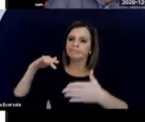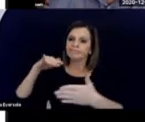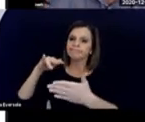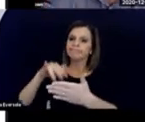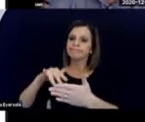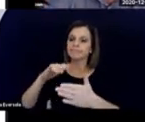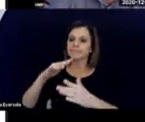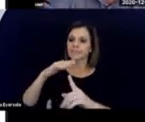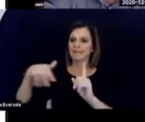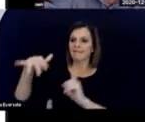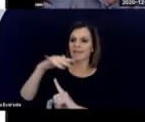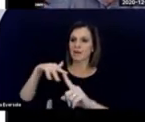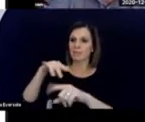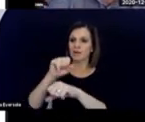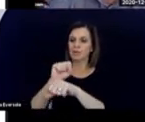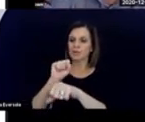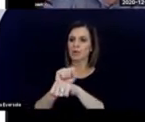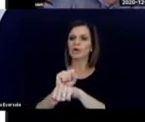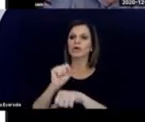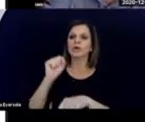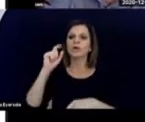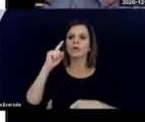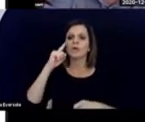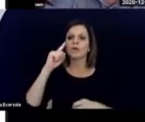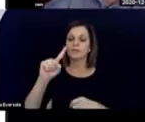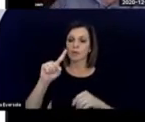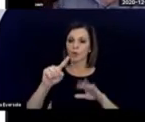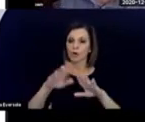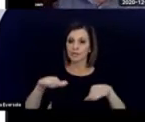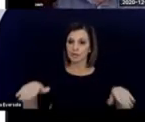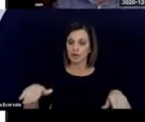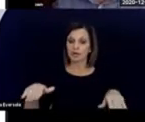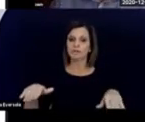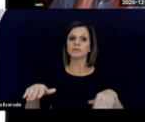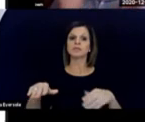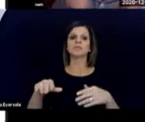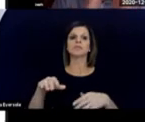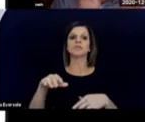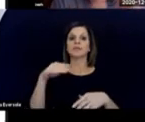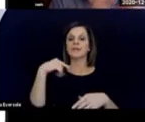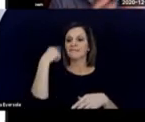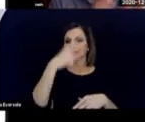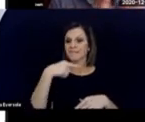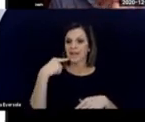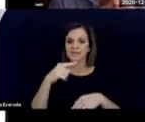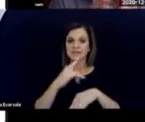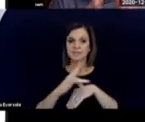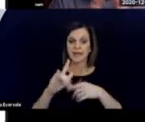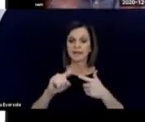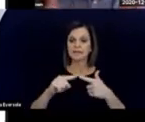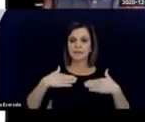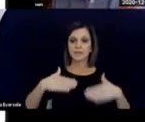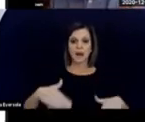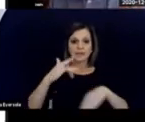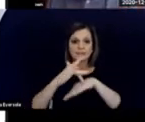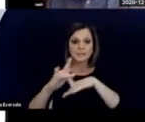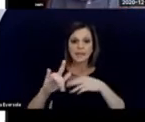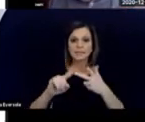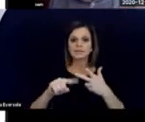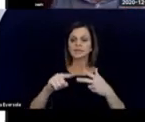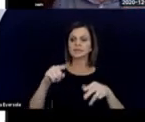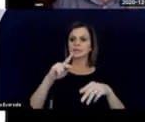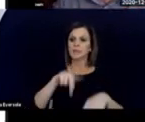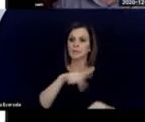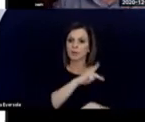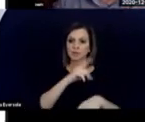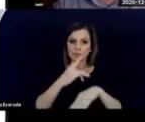child. Face space, body space, personal space, and social space, starting up close and then extending out